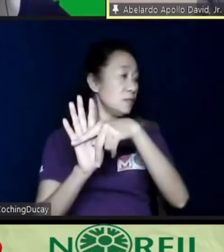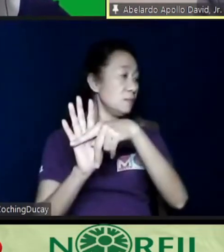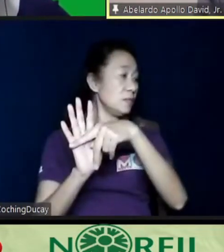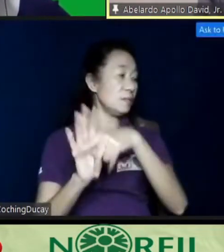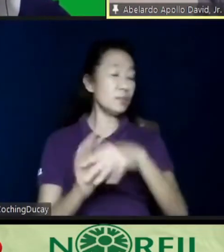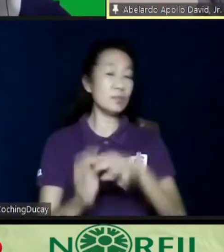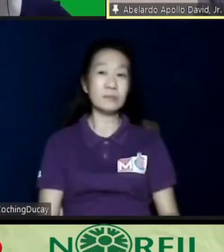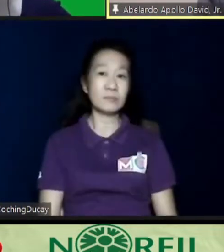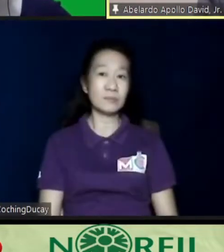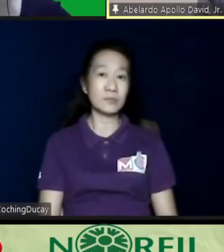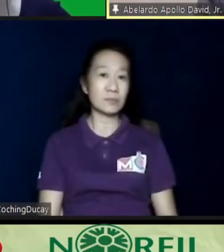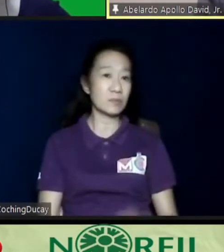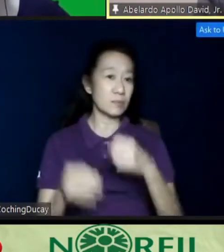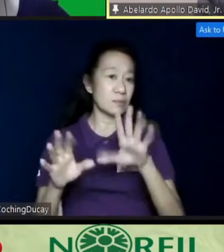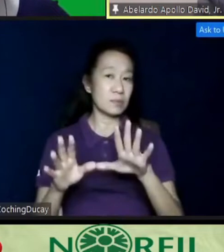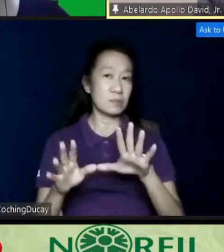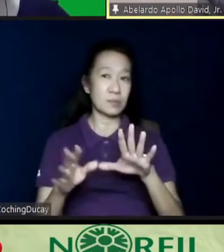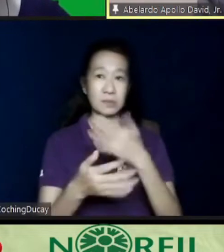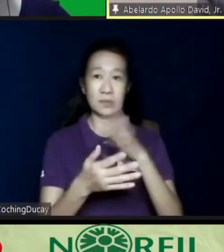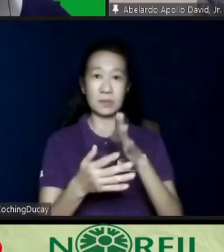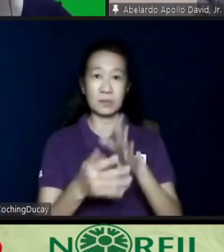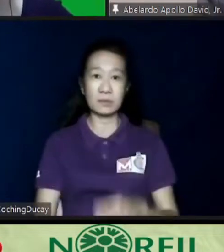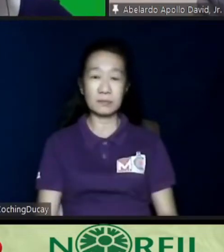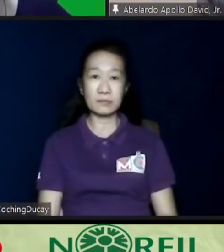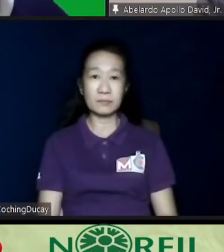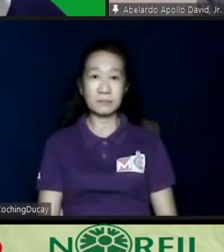Is it already being shared? Let me see.